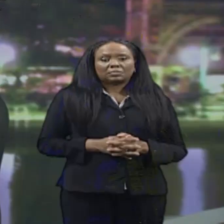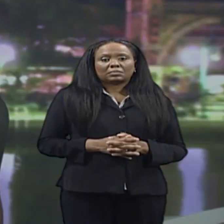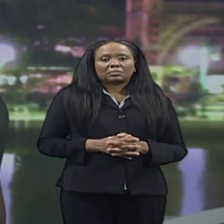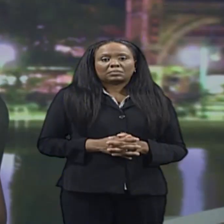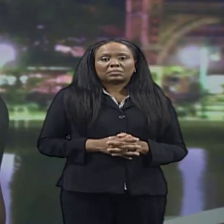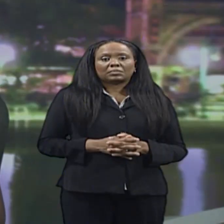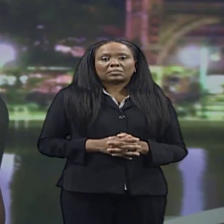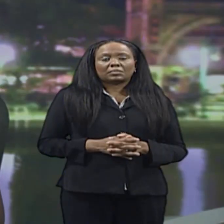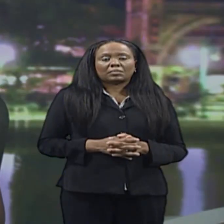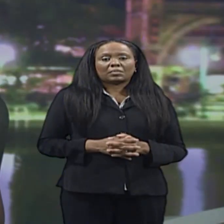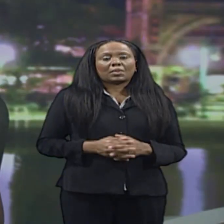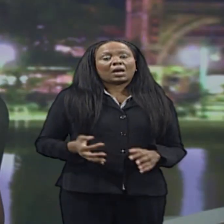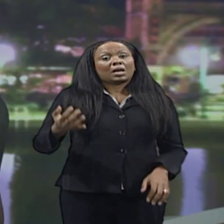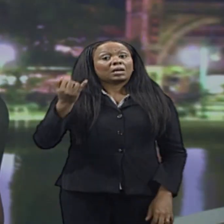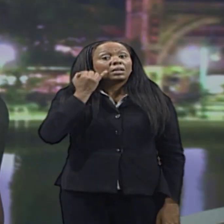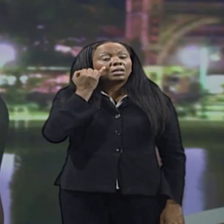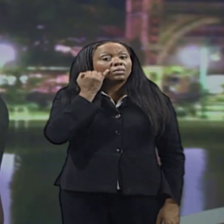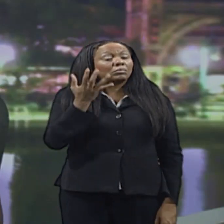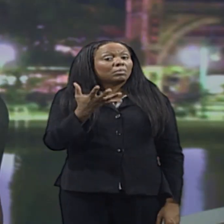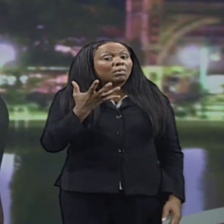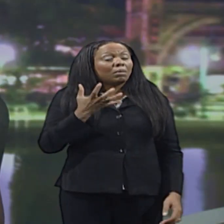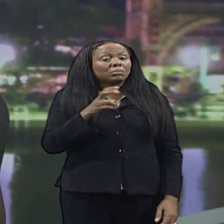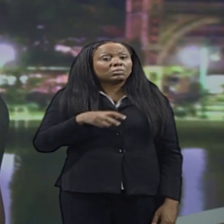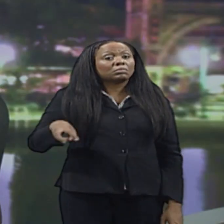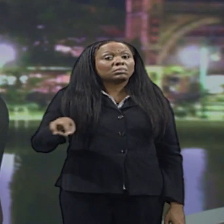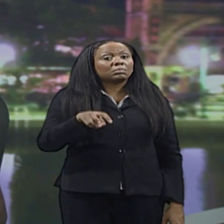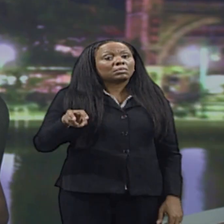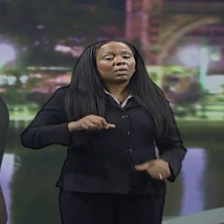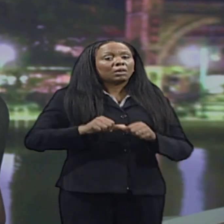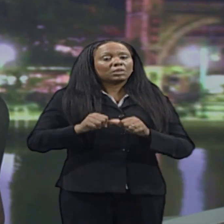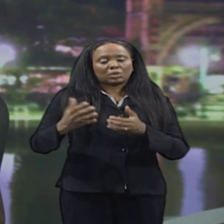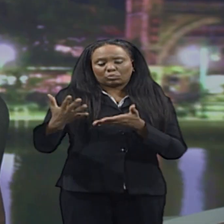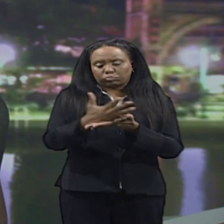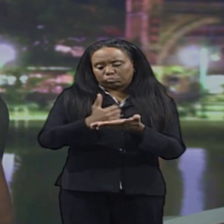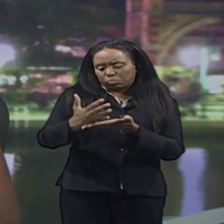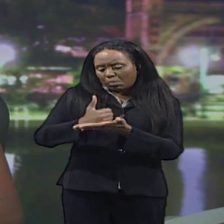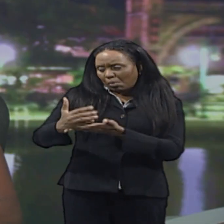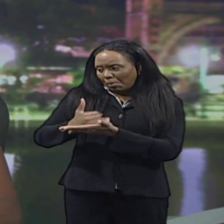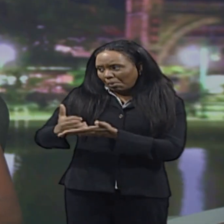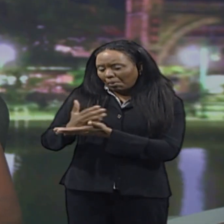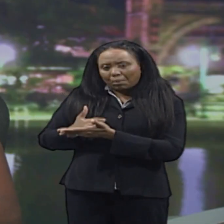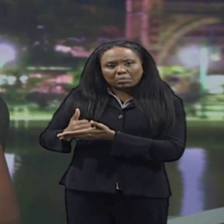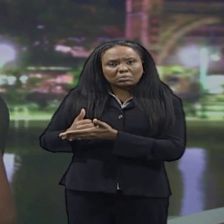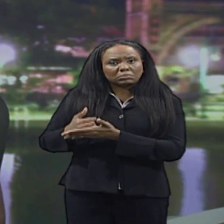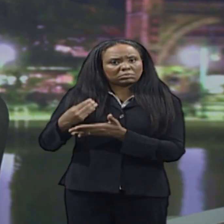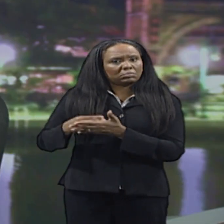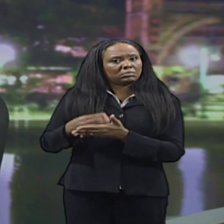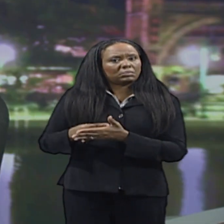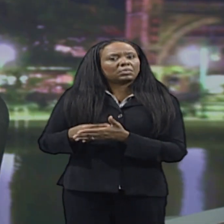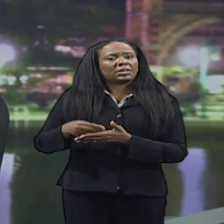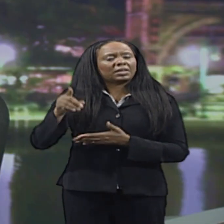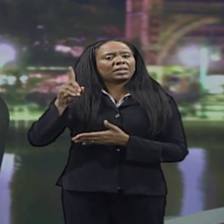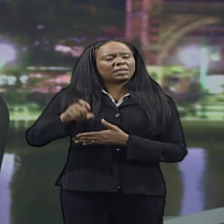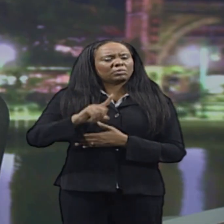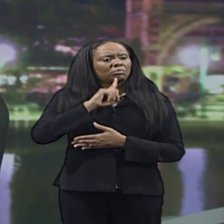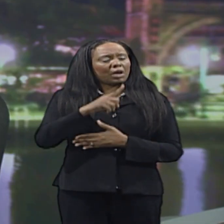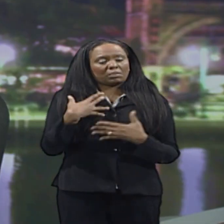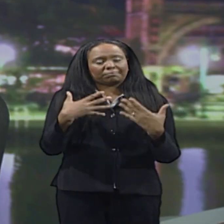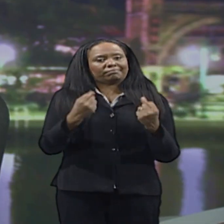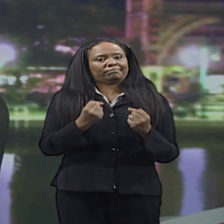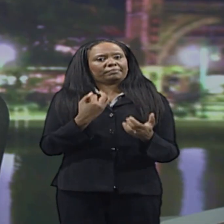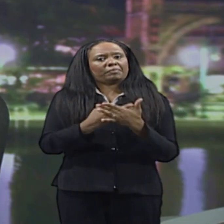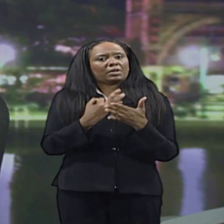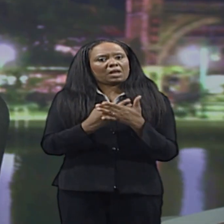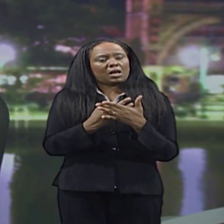If tourism is to continue to be a major foreign exchange earner, there needs to be measures to secure that